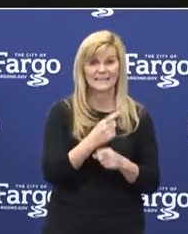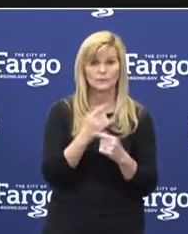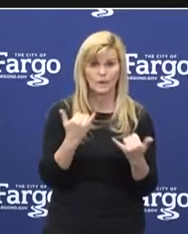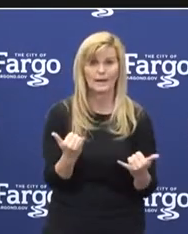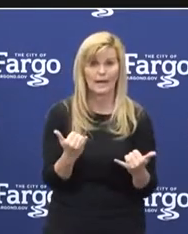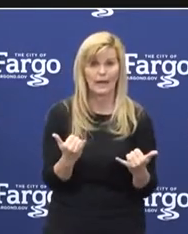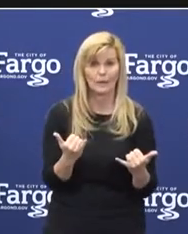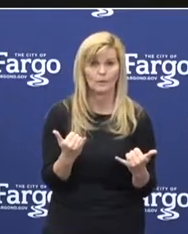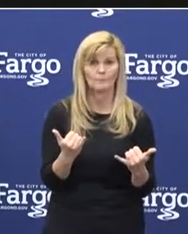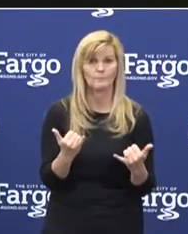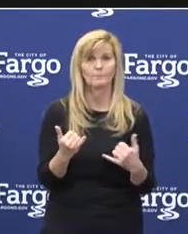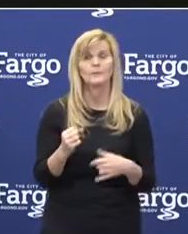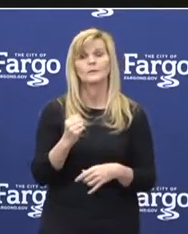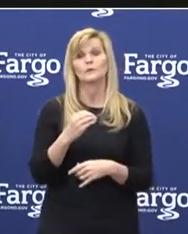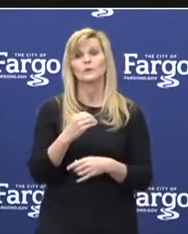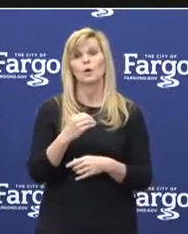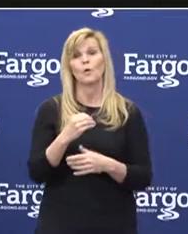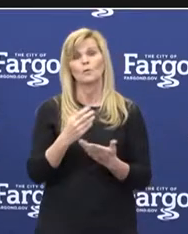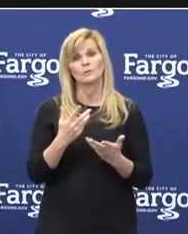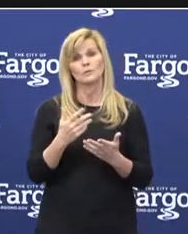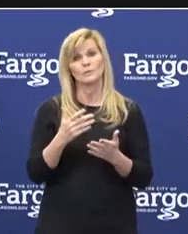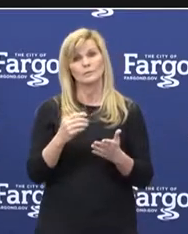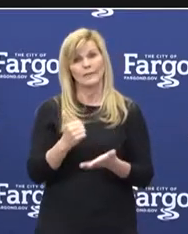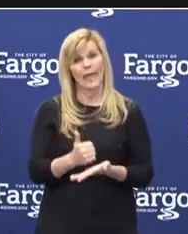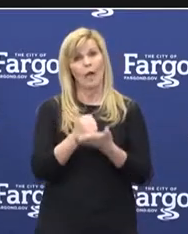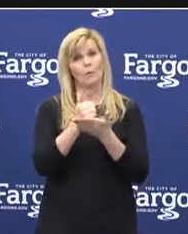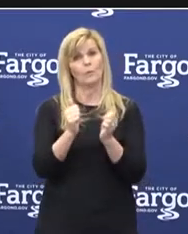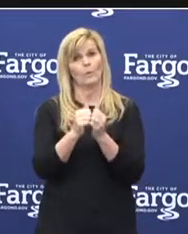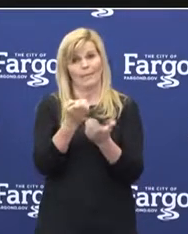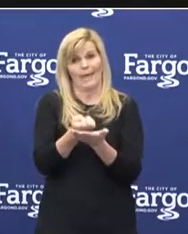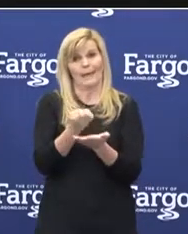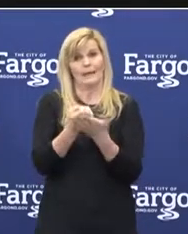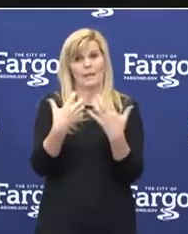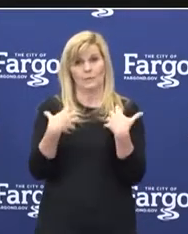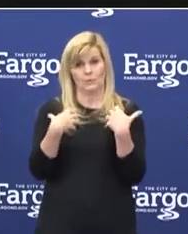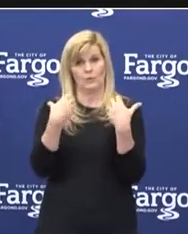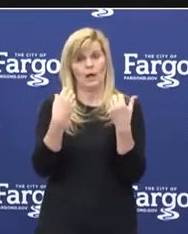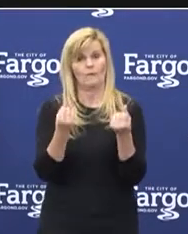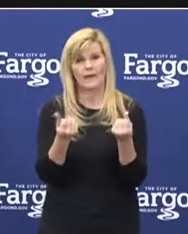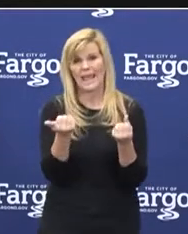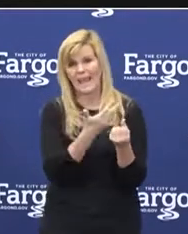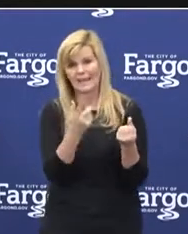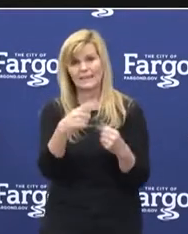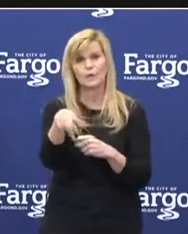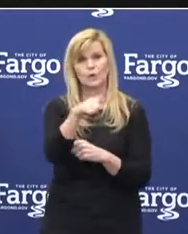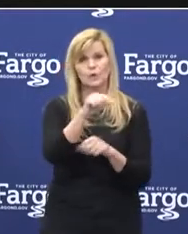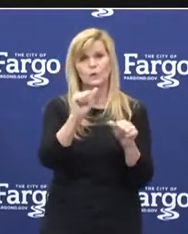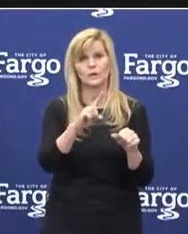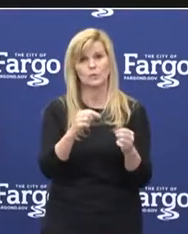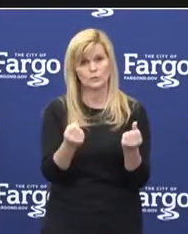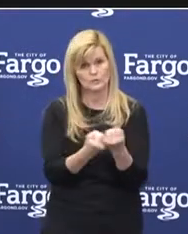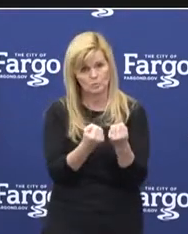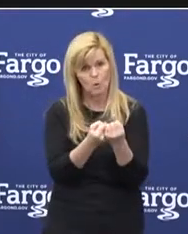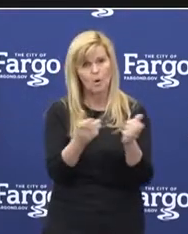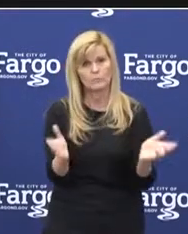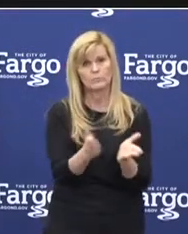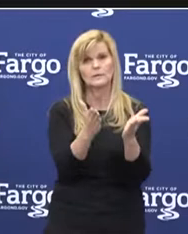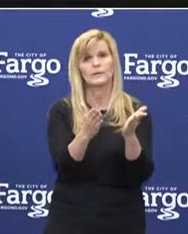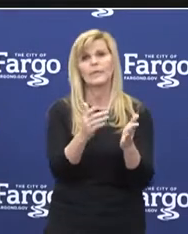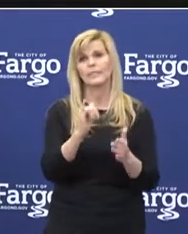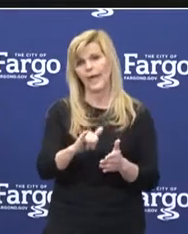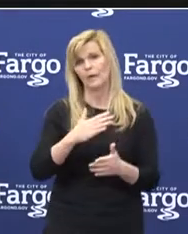And so to assist and aid in this economic recovery, anything that you can do to be supportive is greatly appreciated.